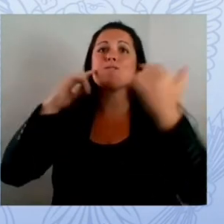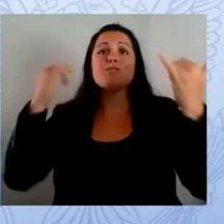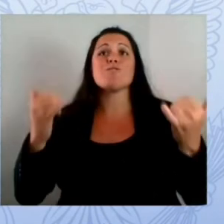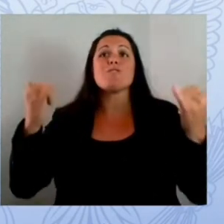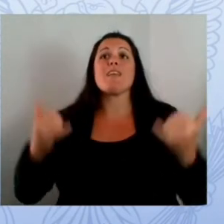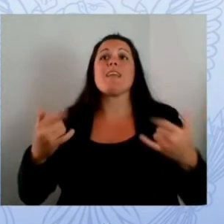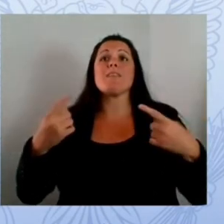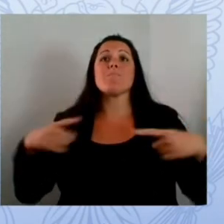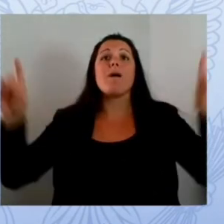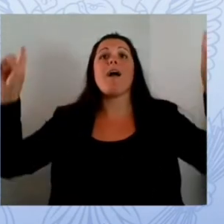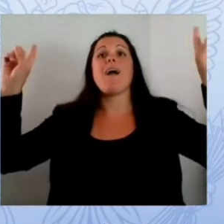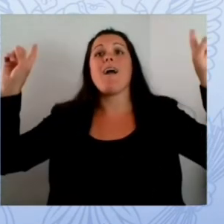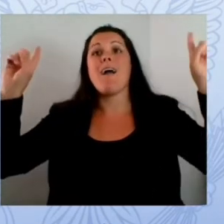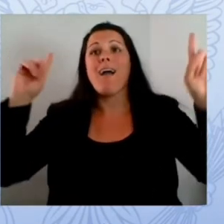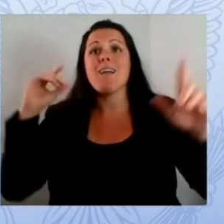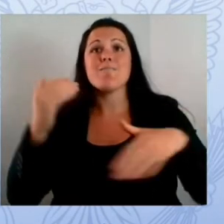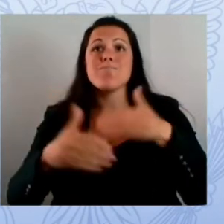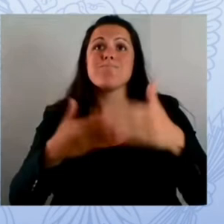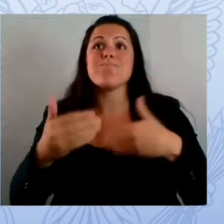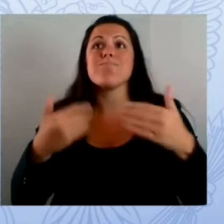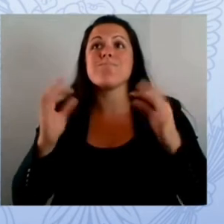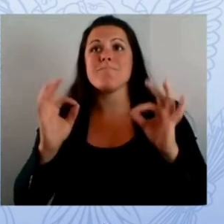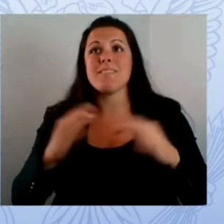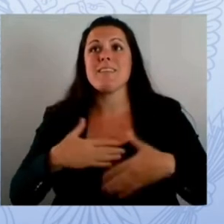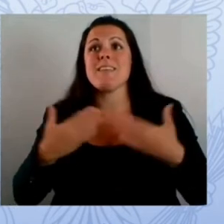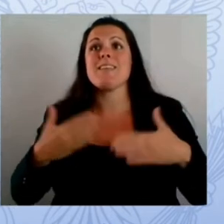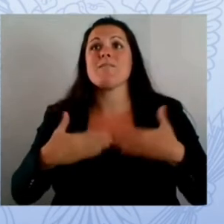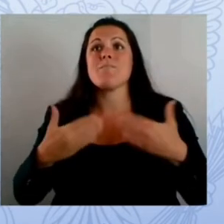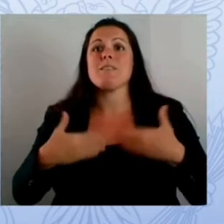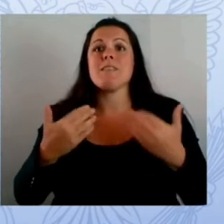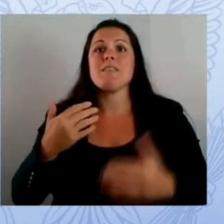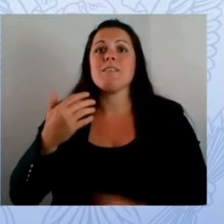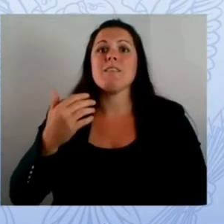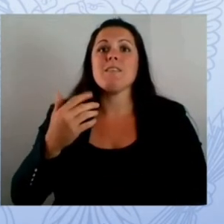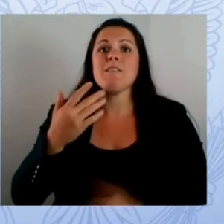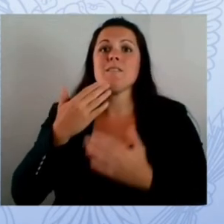mala adiga dj sigworth and emma stopeck